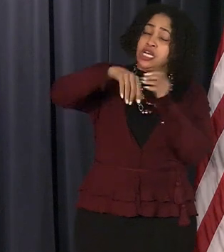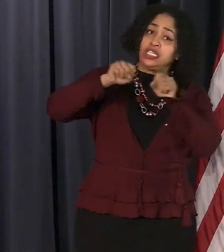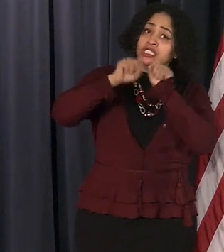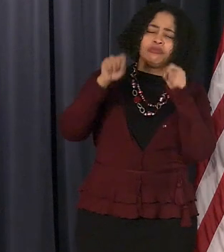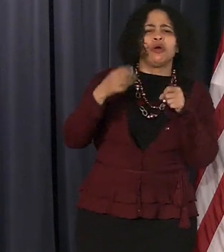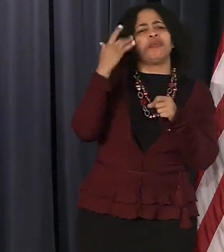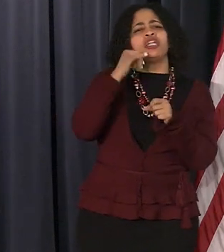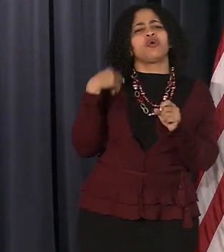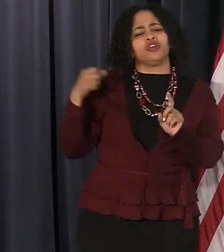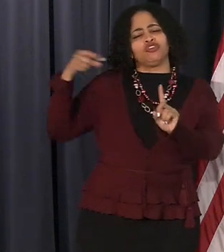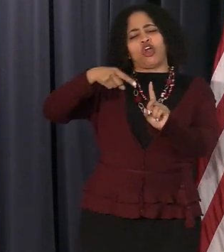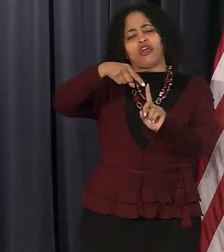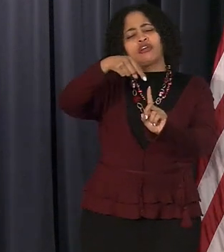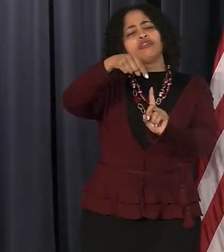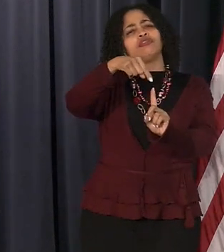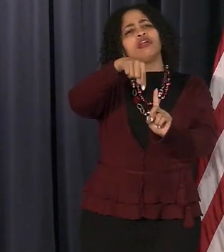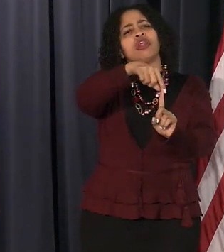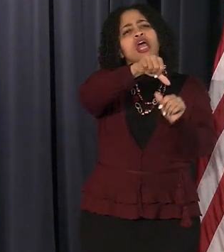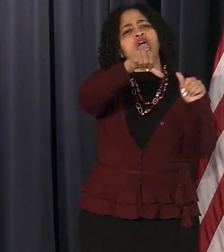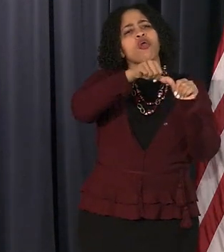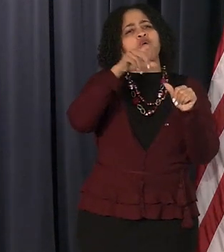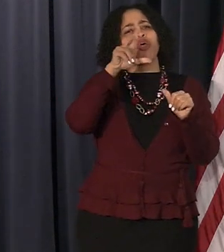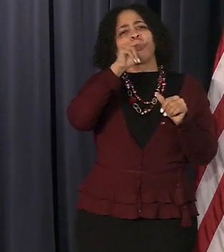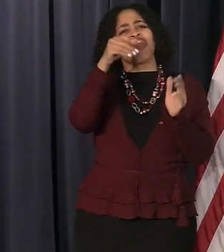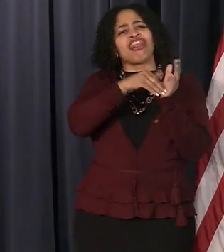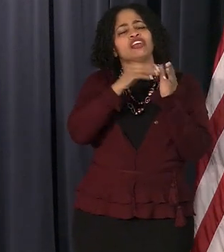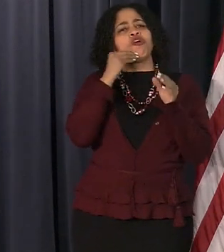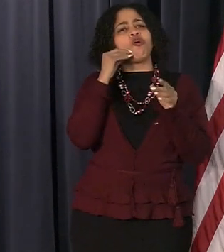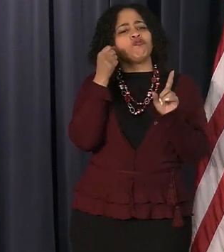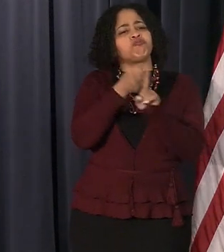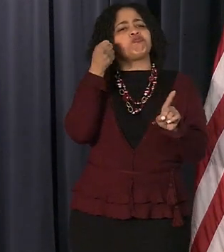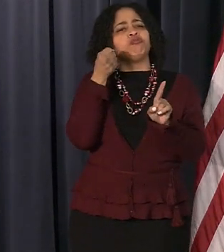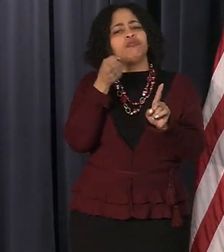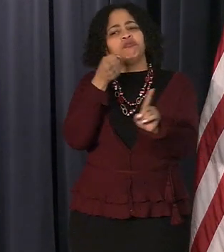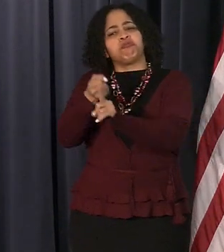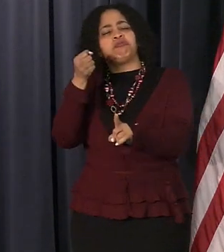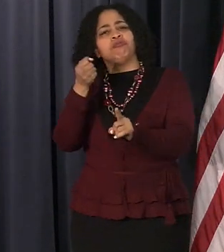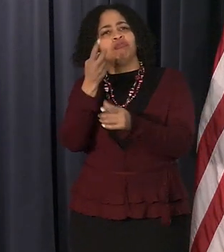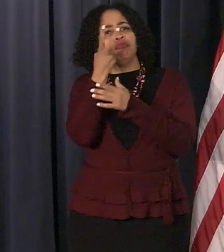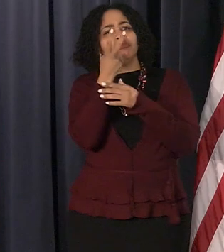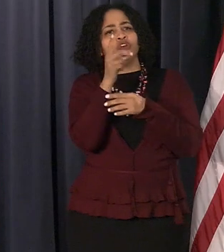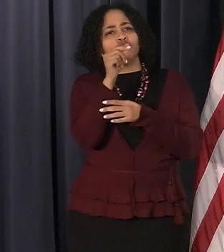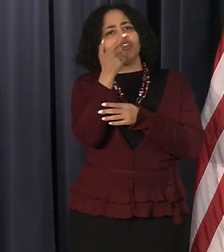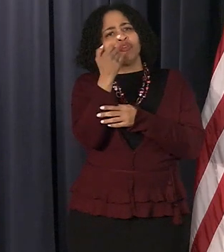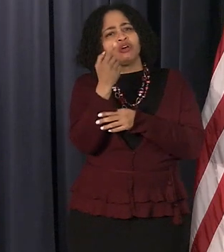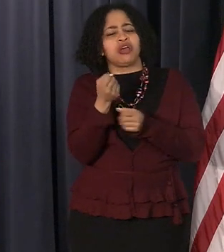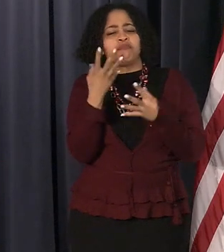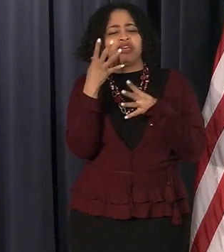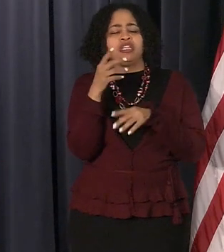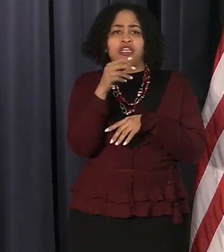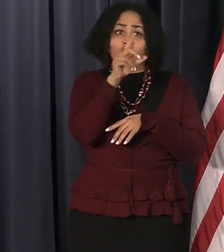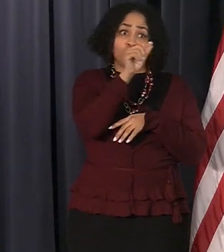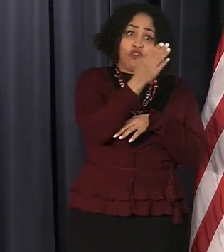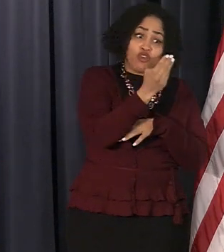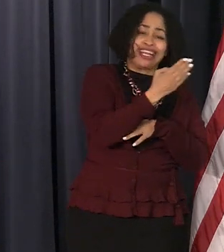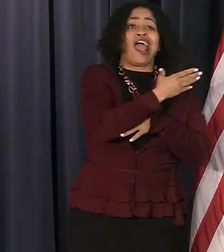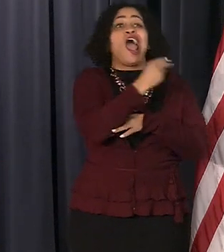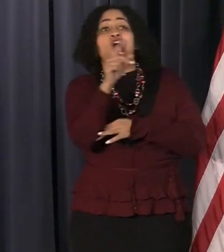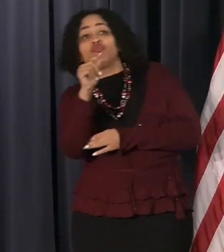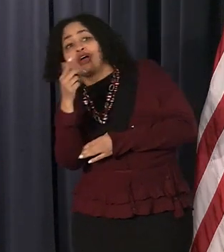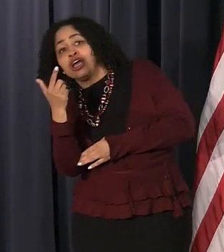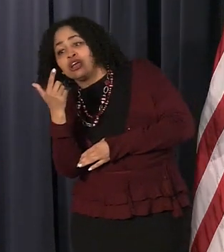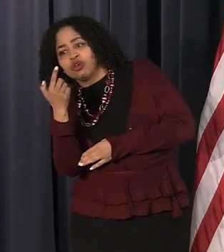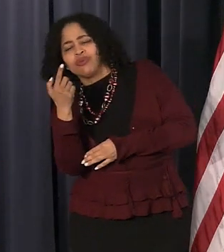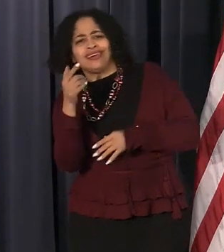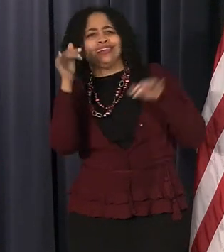targeted the neighborhood with the 30 000 homes that had been hit in 2021 many of them were hit in 2014 as well a lot of the same